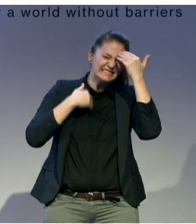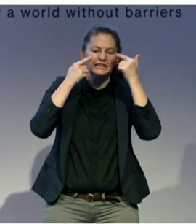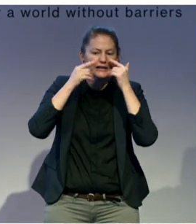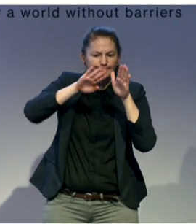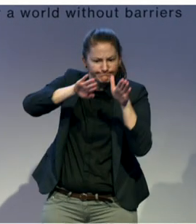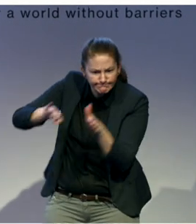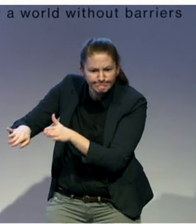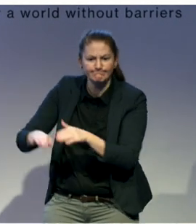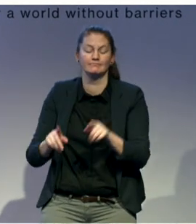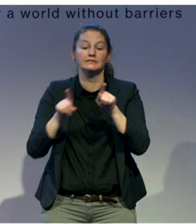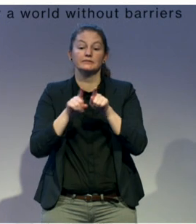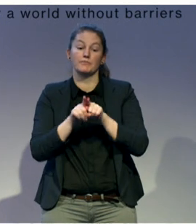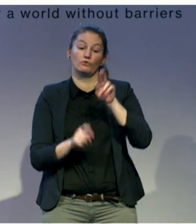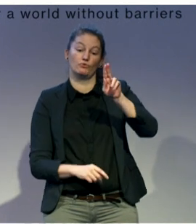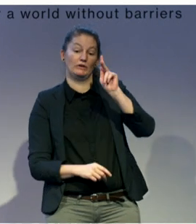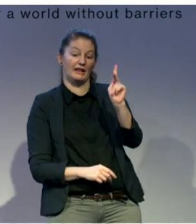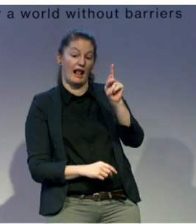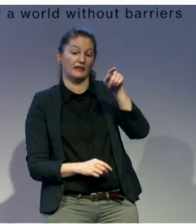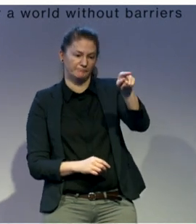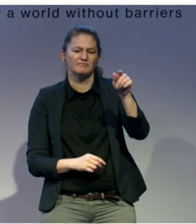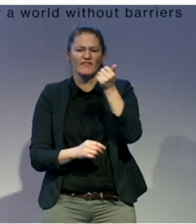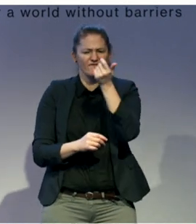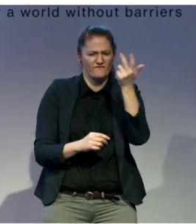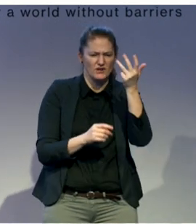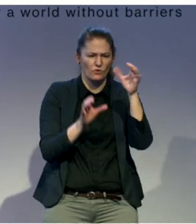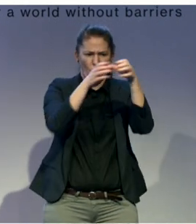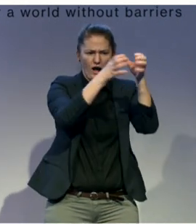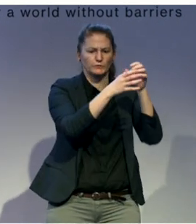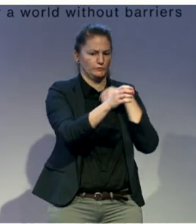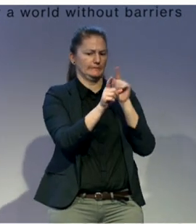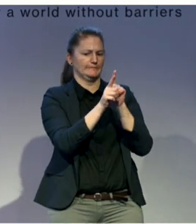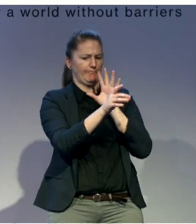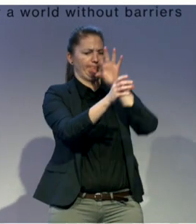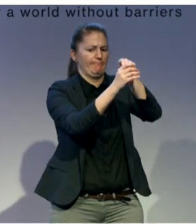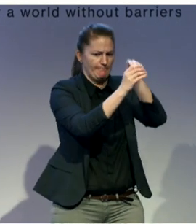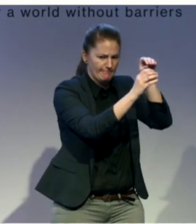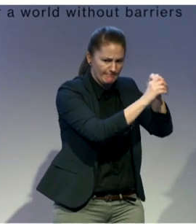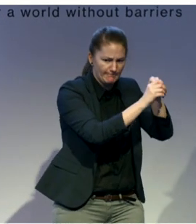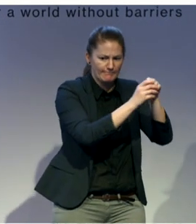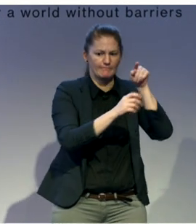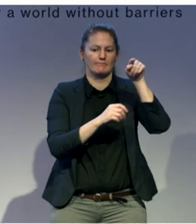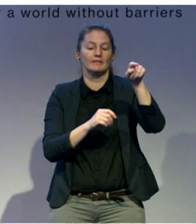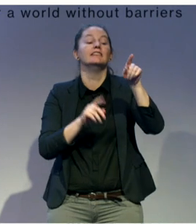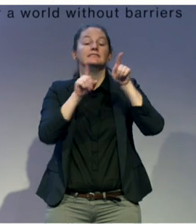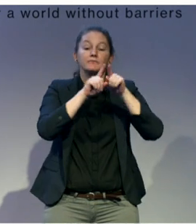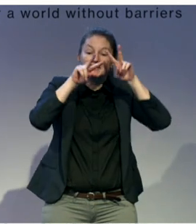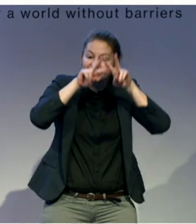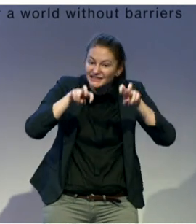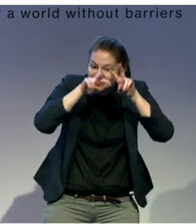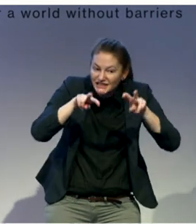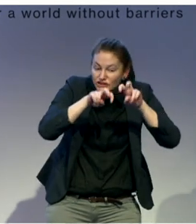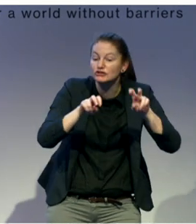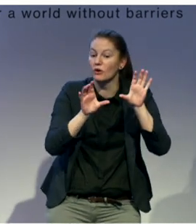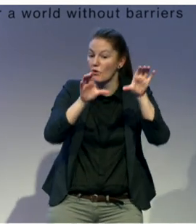to have independent research organization status. And there's actually a reason I've highlighted